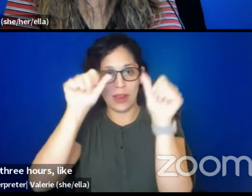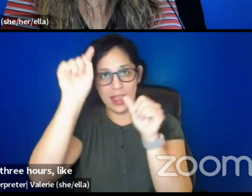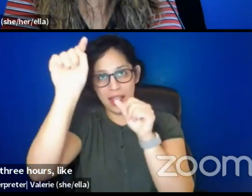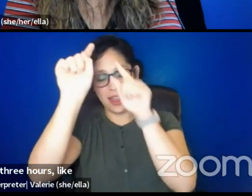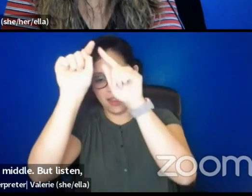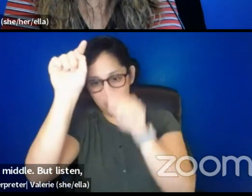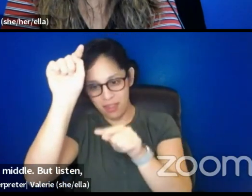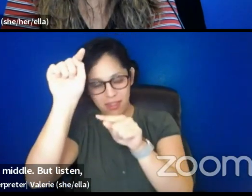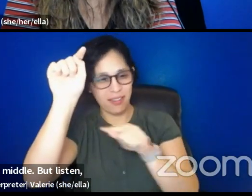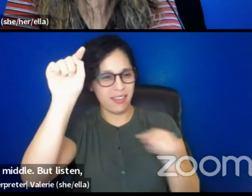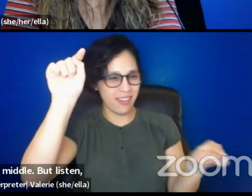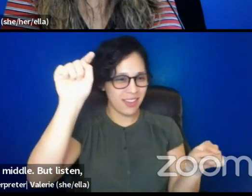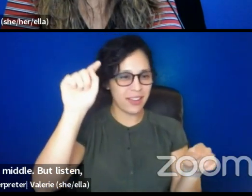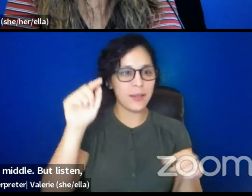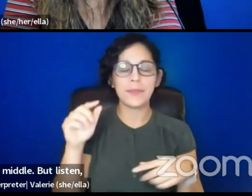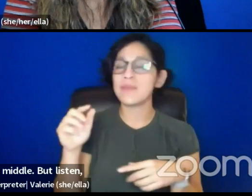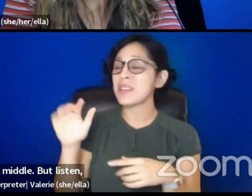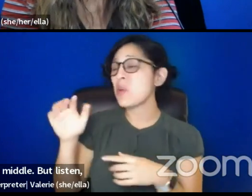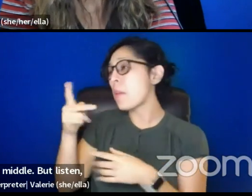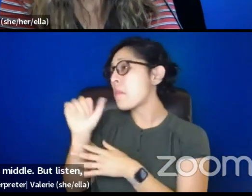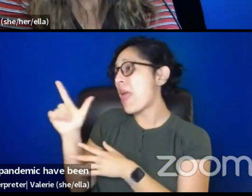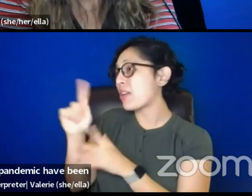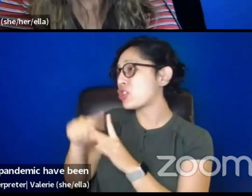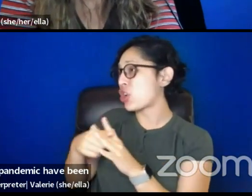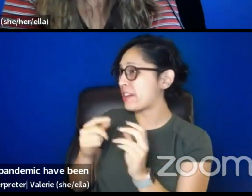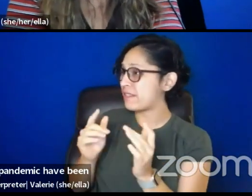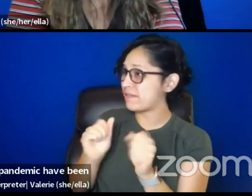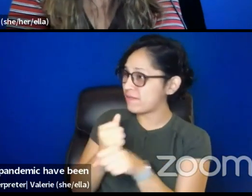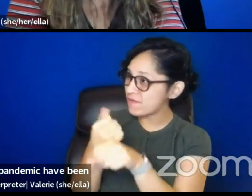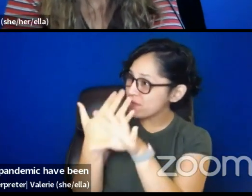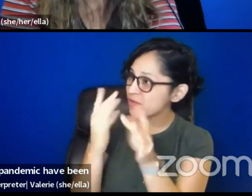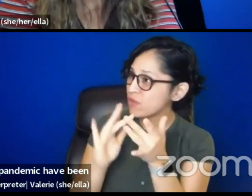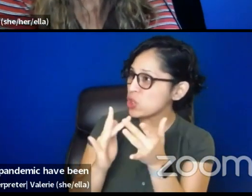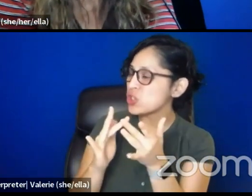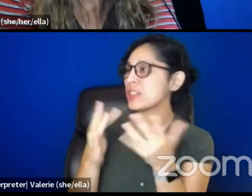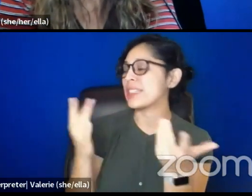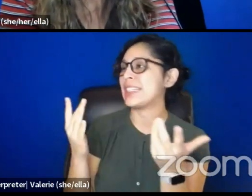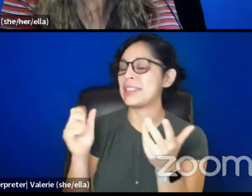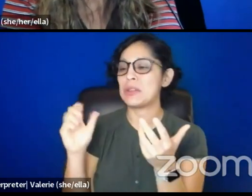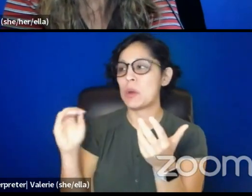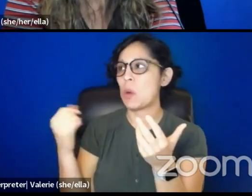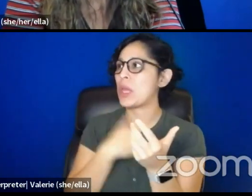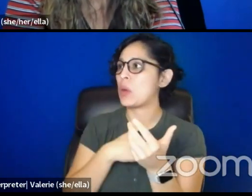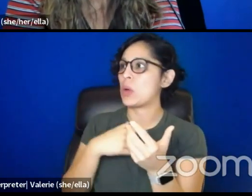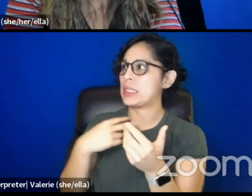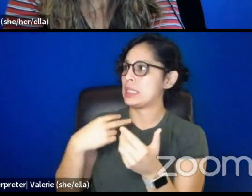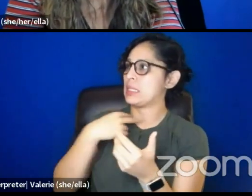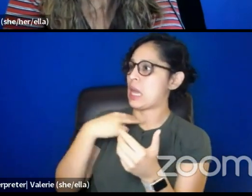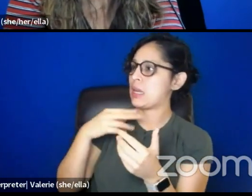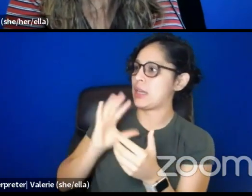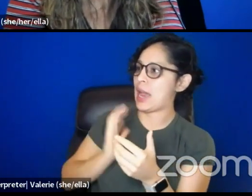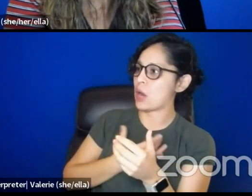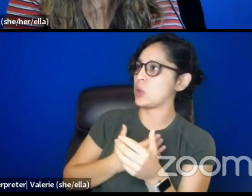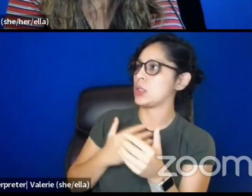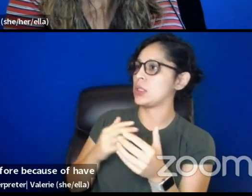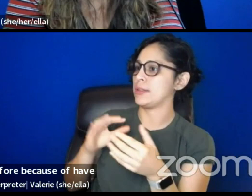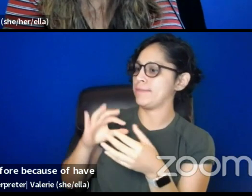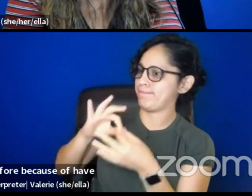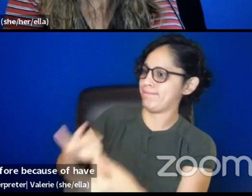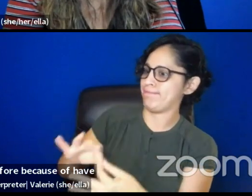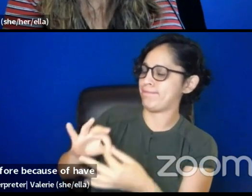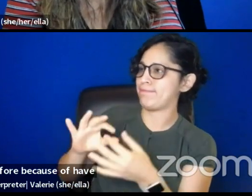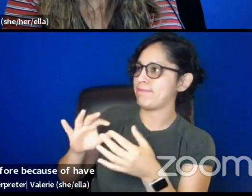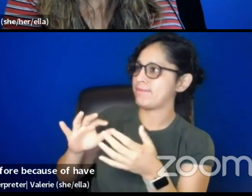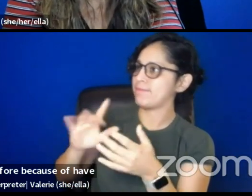so when this pandemic happened, we were, like, meh, okay. We were all tethered to our spaces before because of access, so let's just keep going.